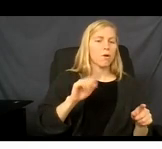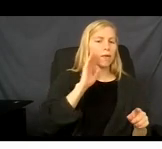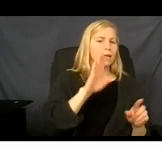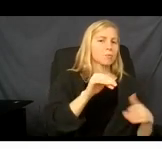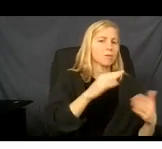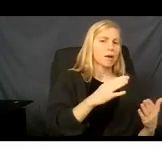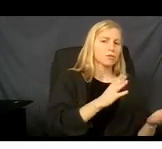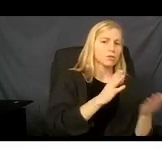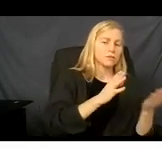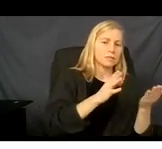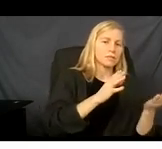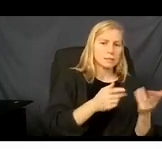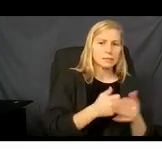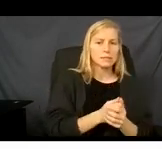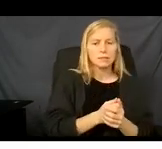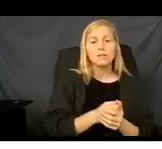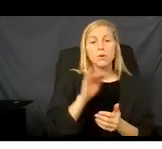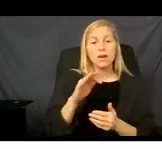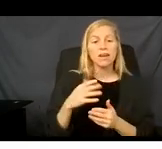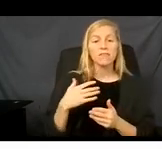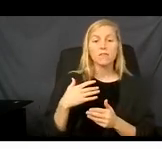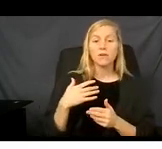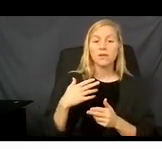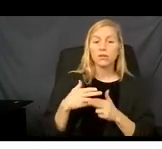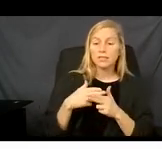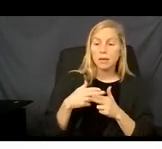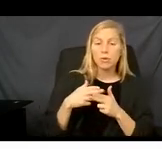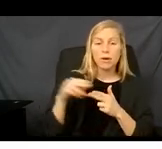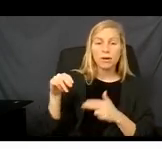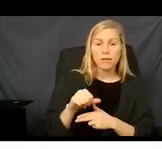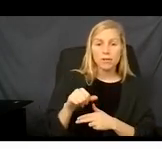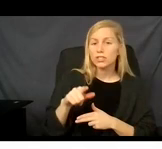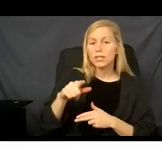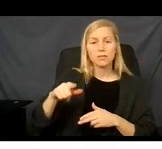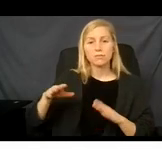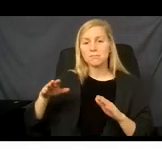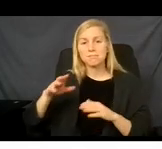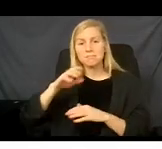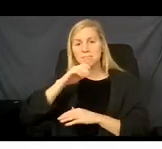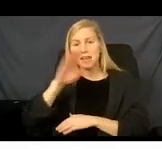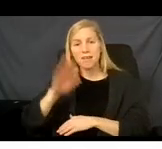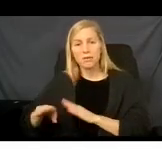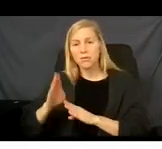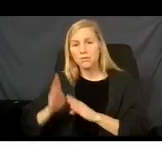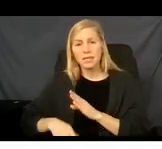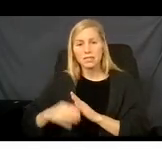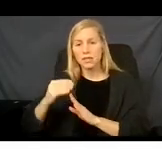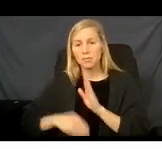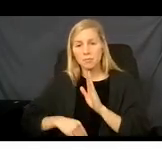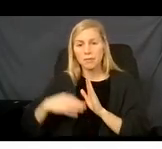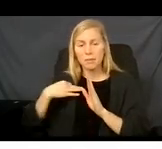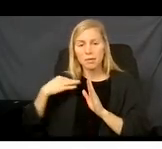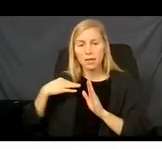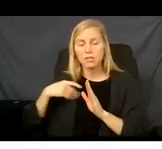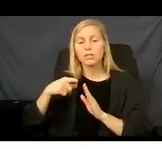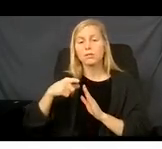temporary coverage and you fail to complete the actual Medicaid application, if you incur bills